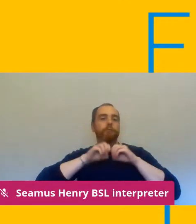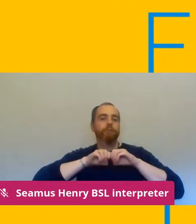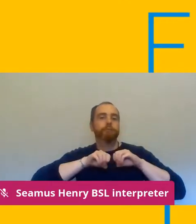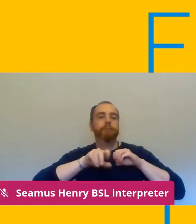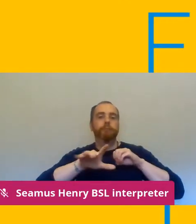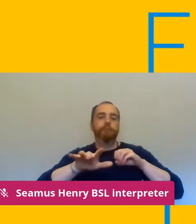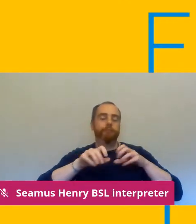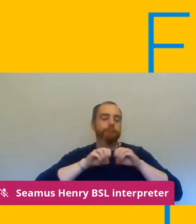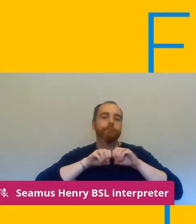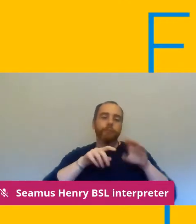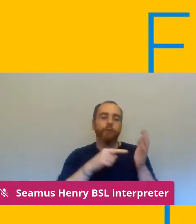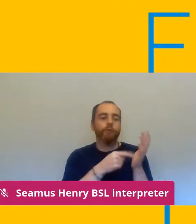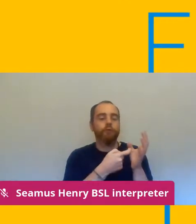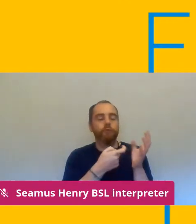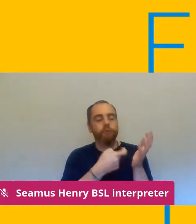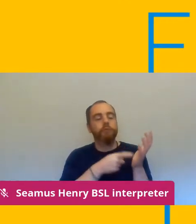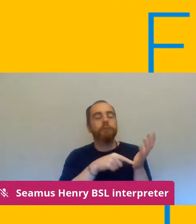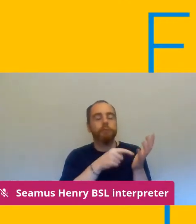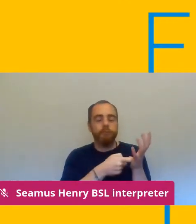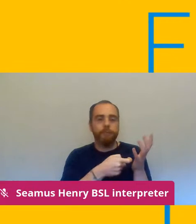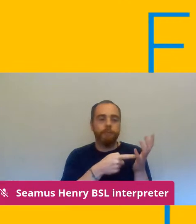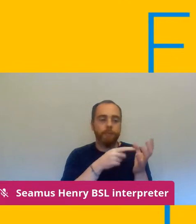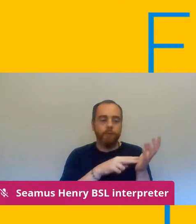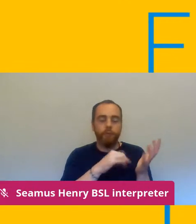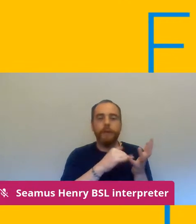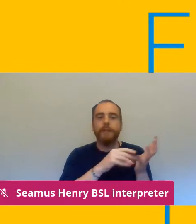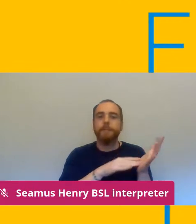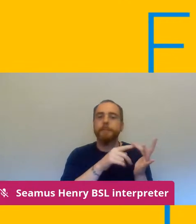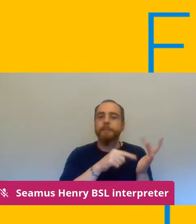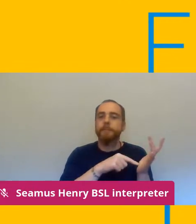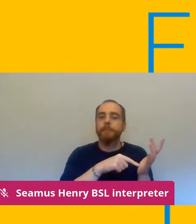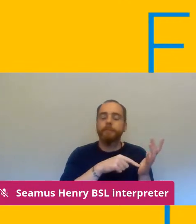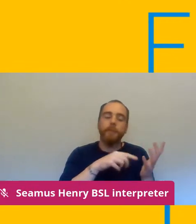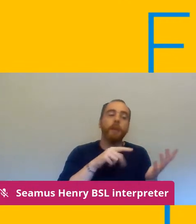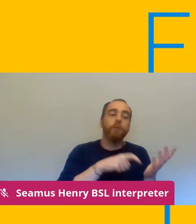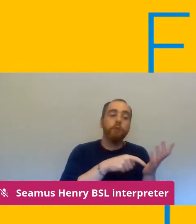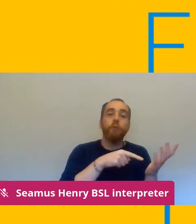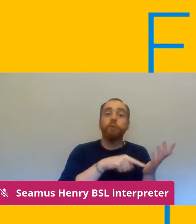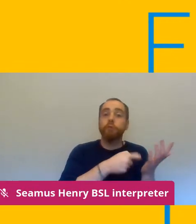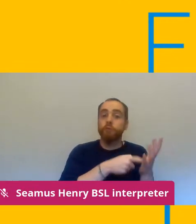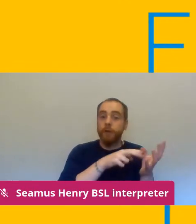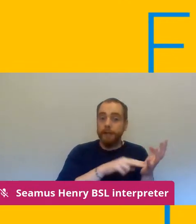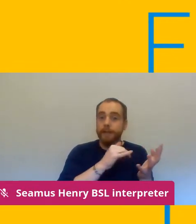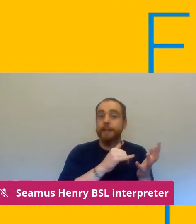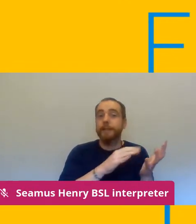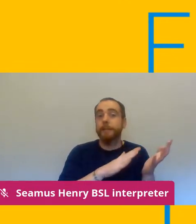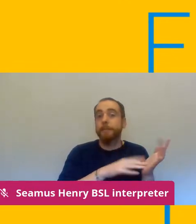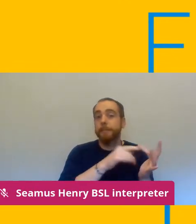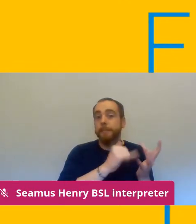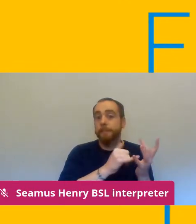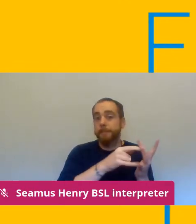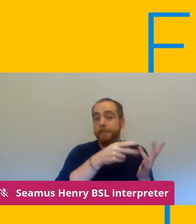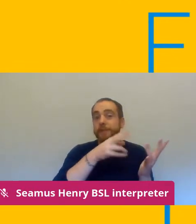today does talk about um you know the need for improved ventilation control measures and